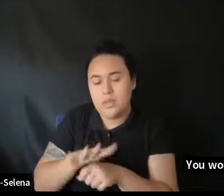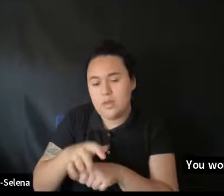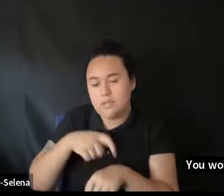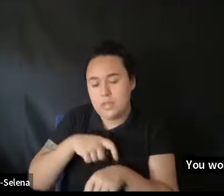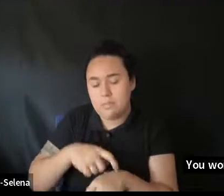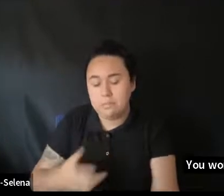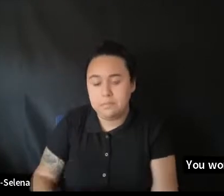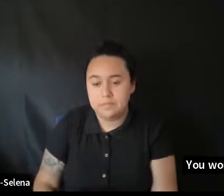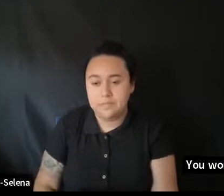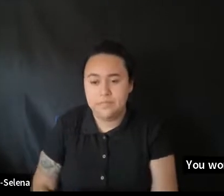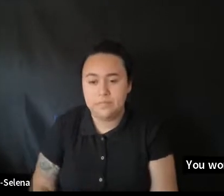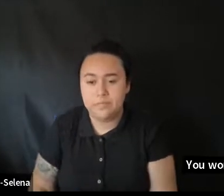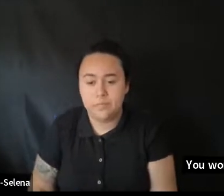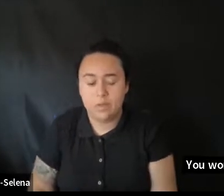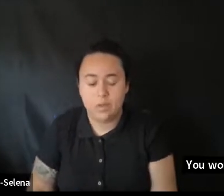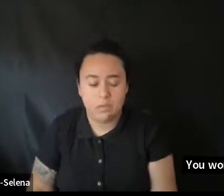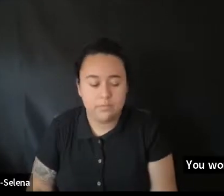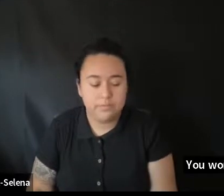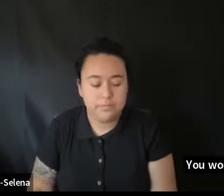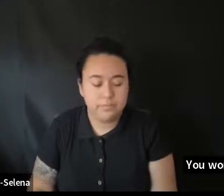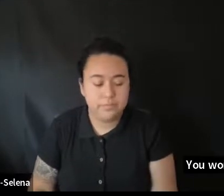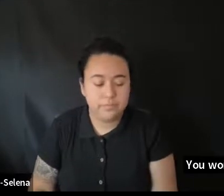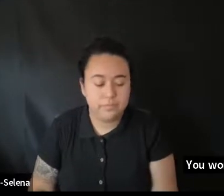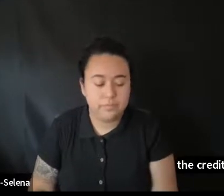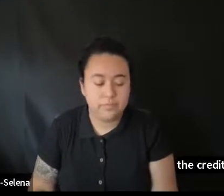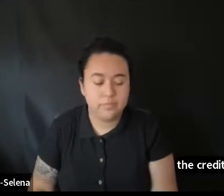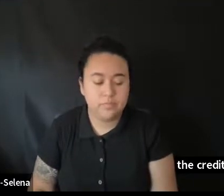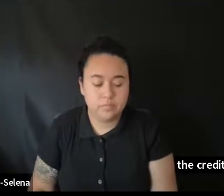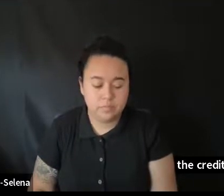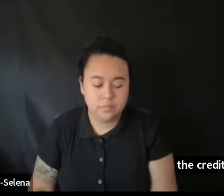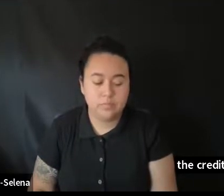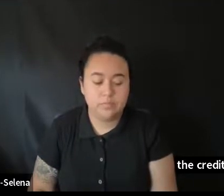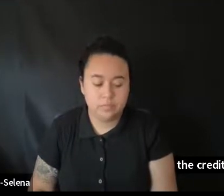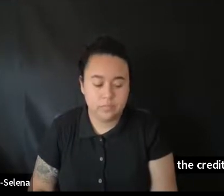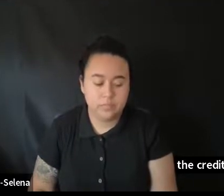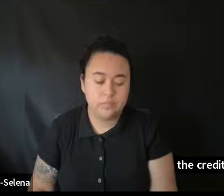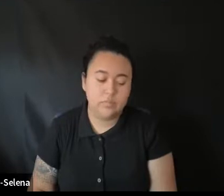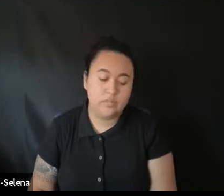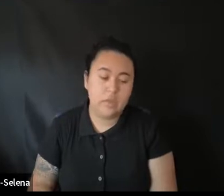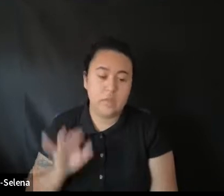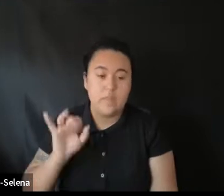time. So. Um. That's great. Um.